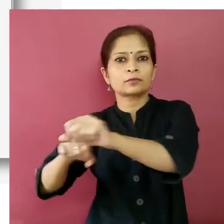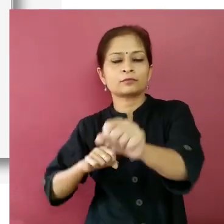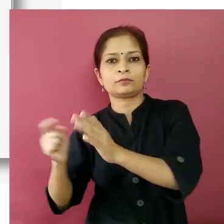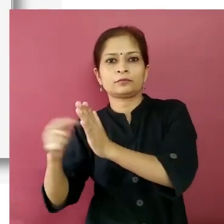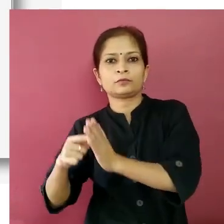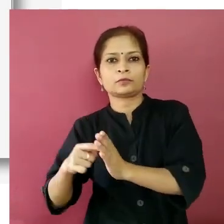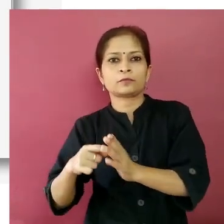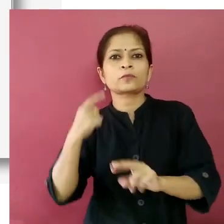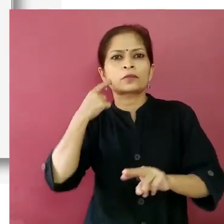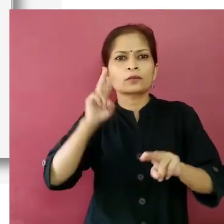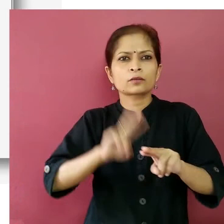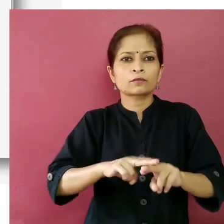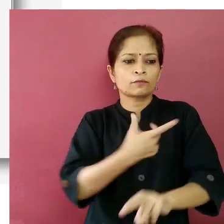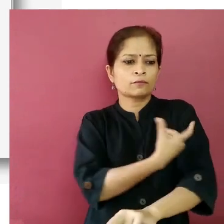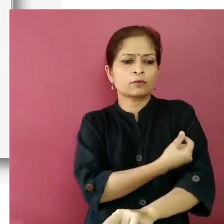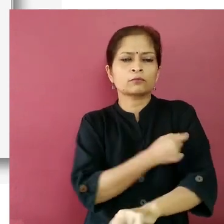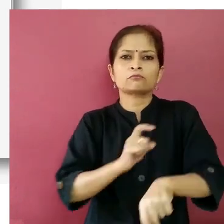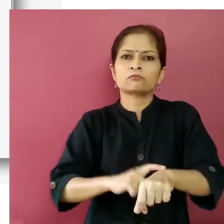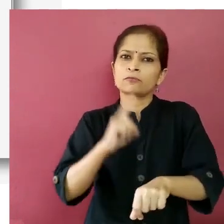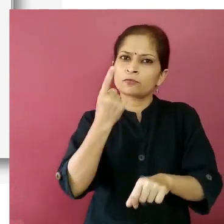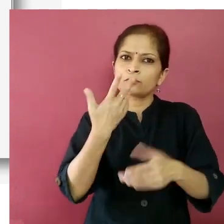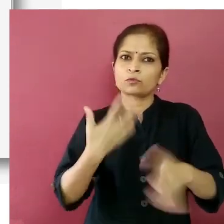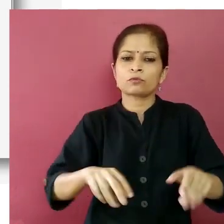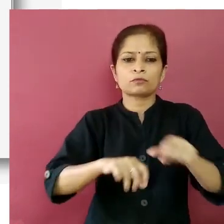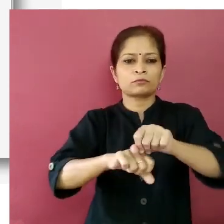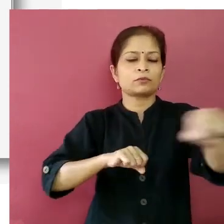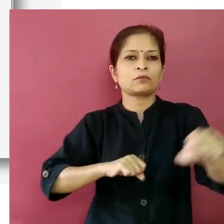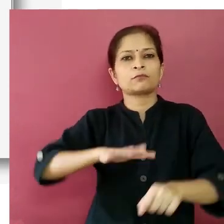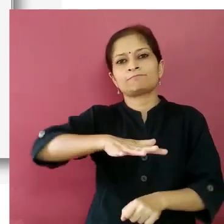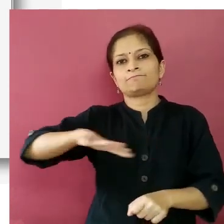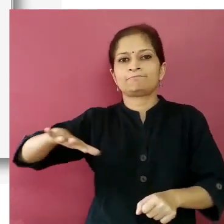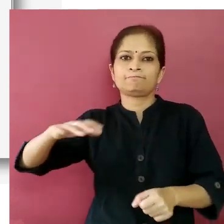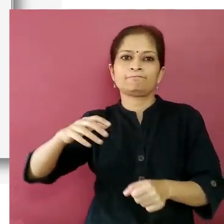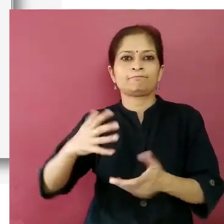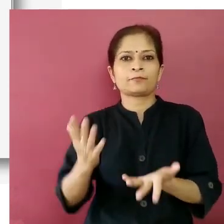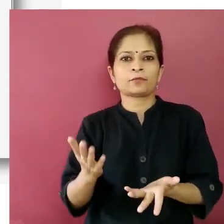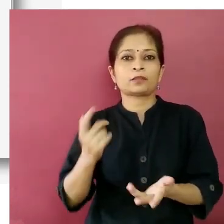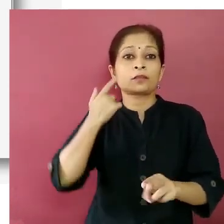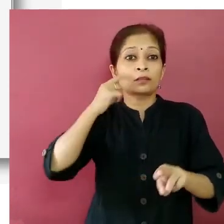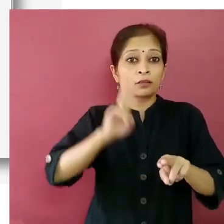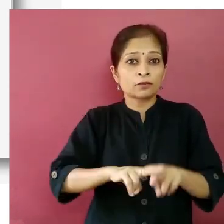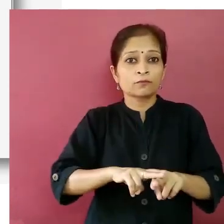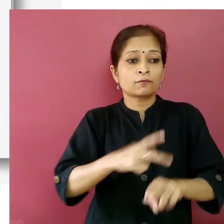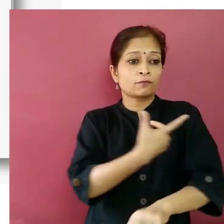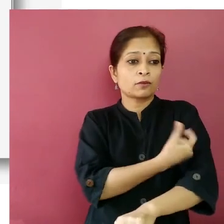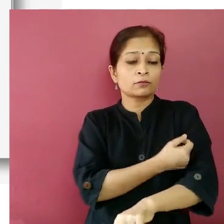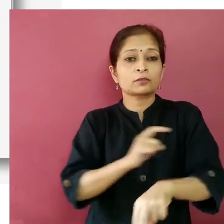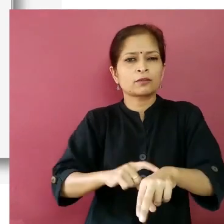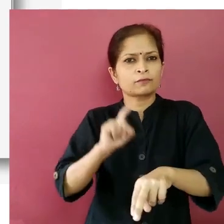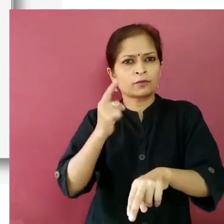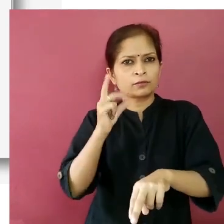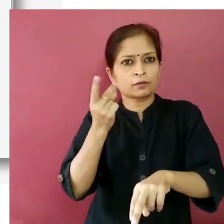vaccination certificate and if you have received both your doses you will be able to download the full vaccination certificate